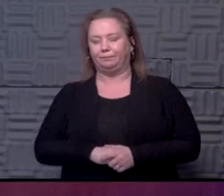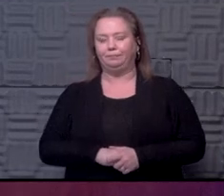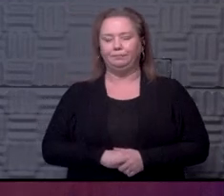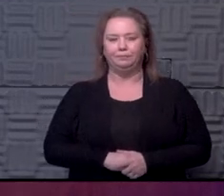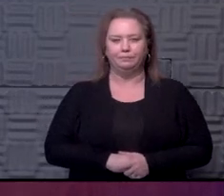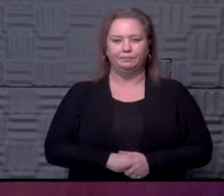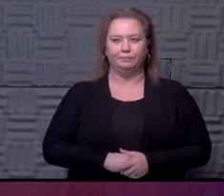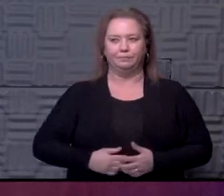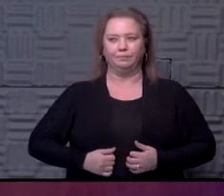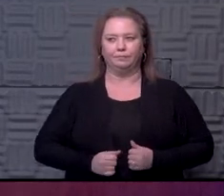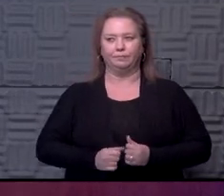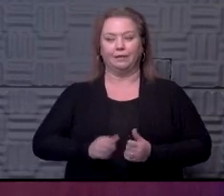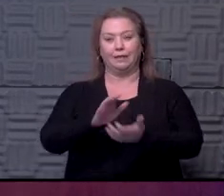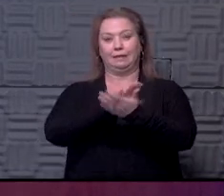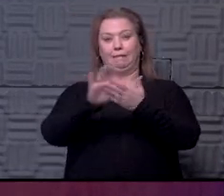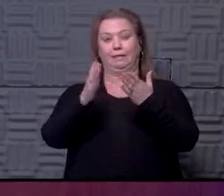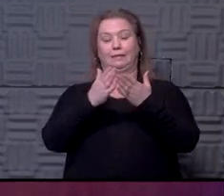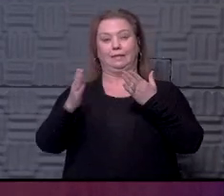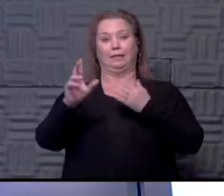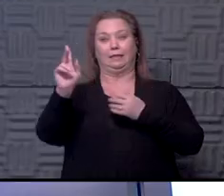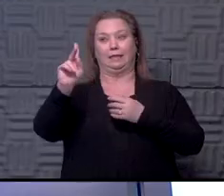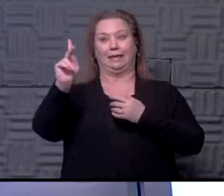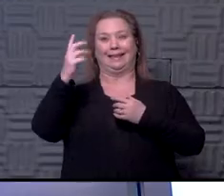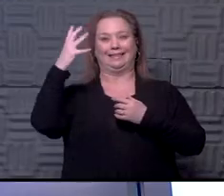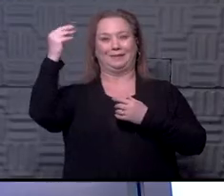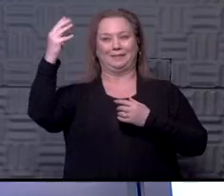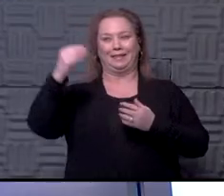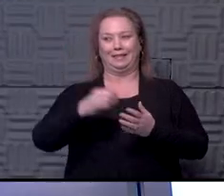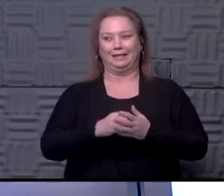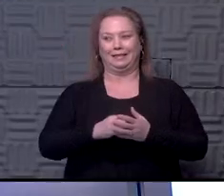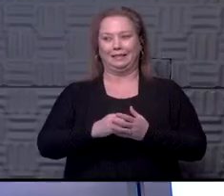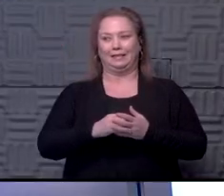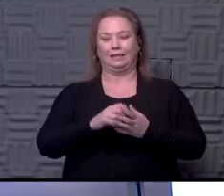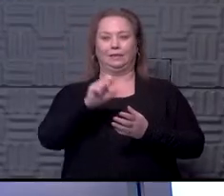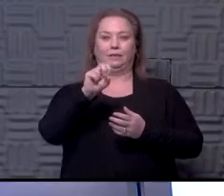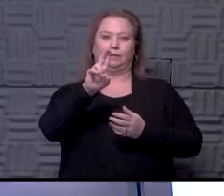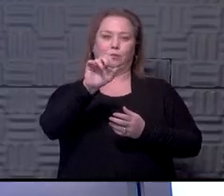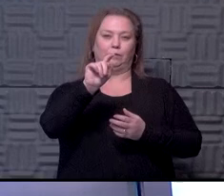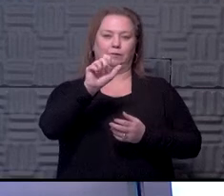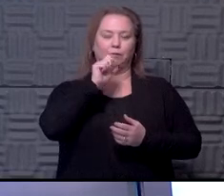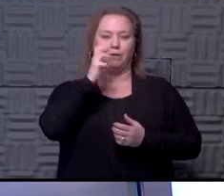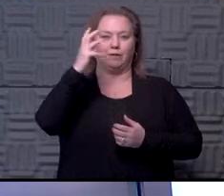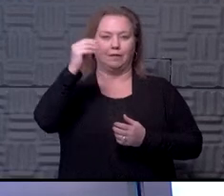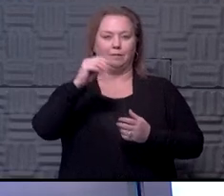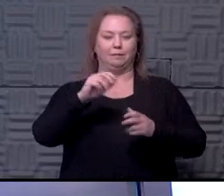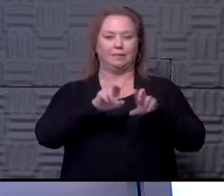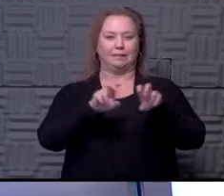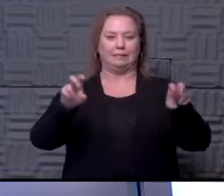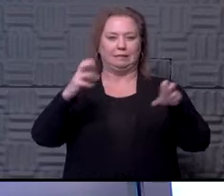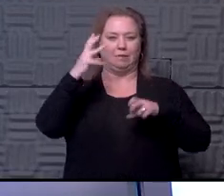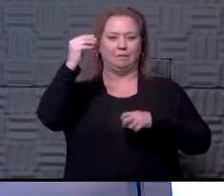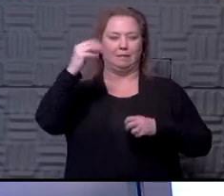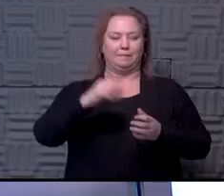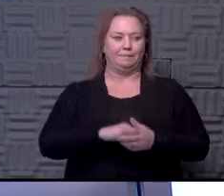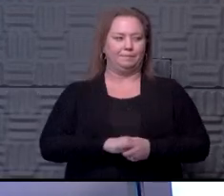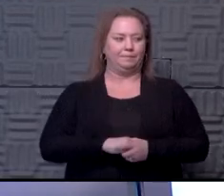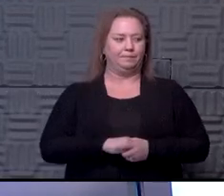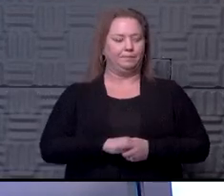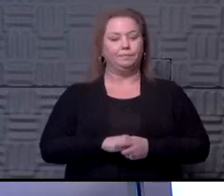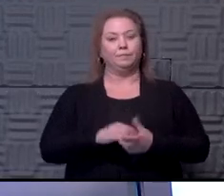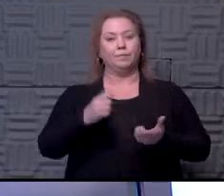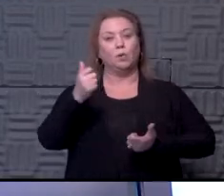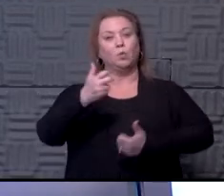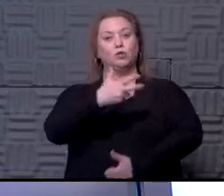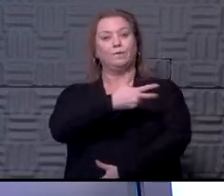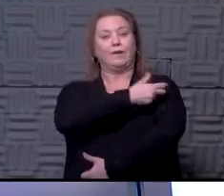the long run. I think the nice thing about that is the K is outside, not the suites, but most of the seating, which is a nice thing. Which